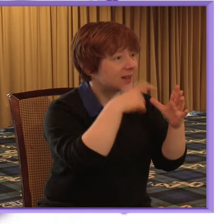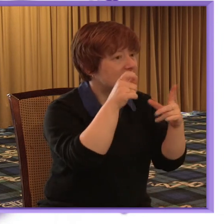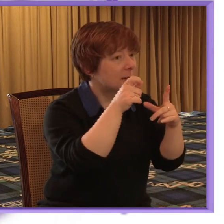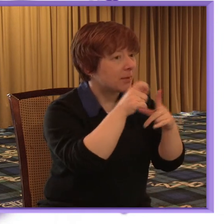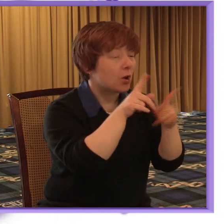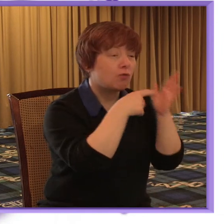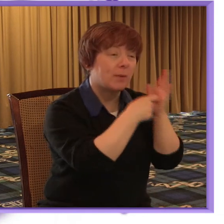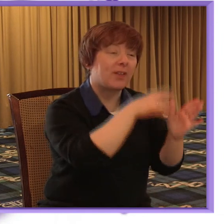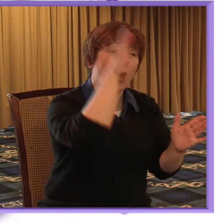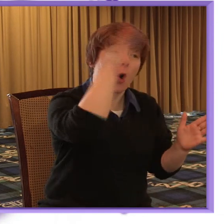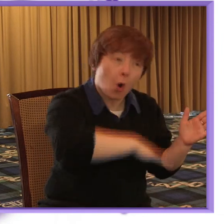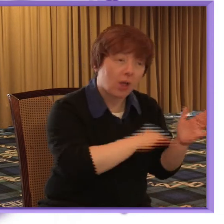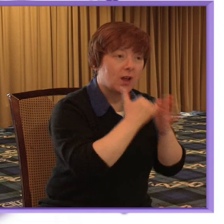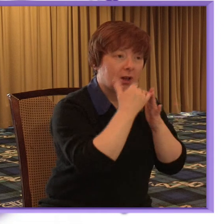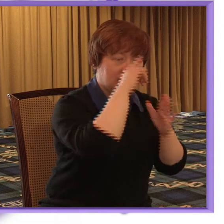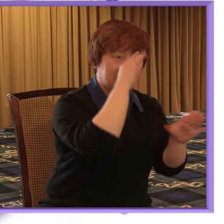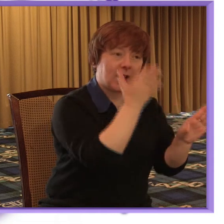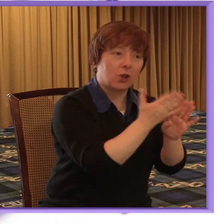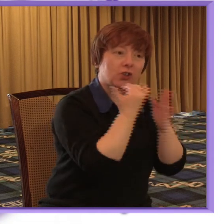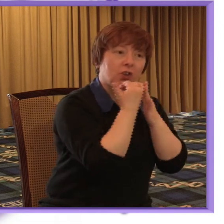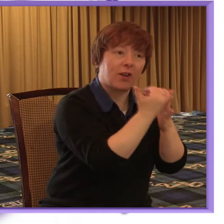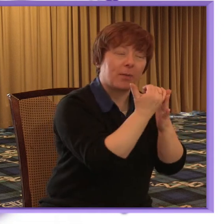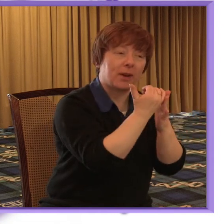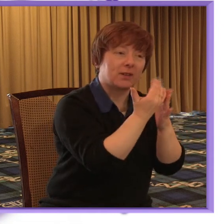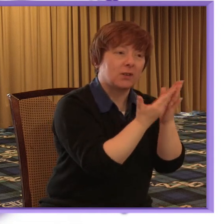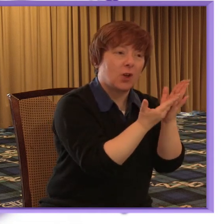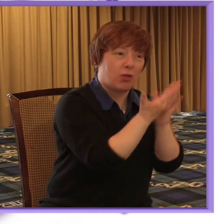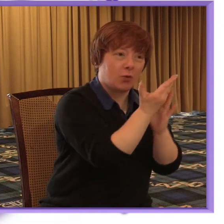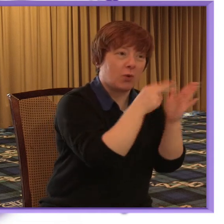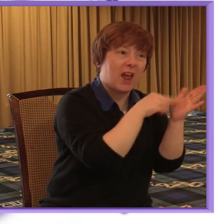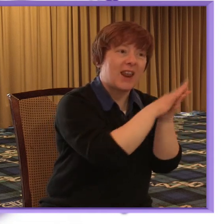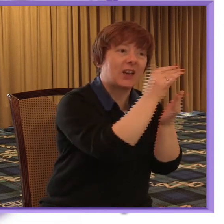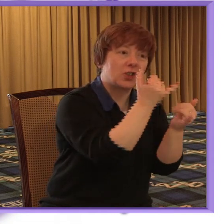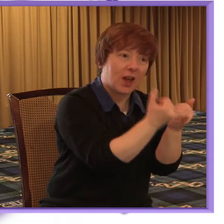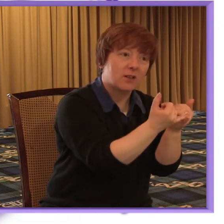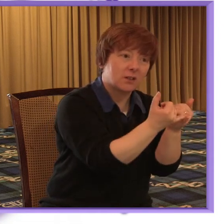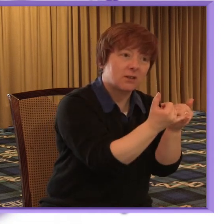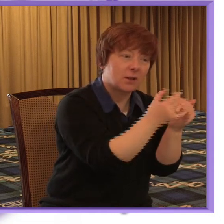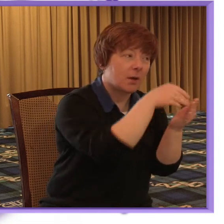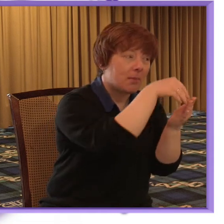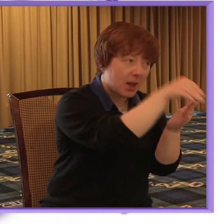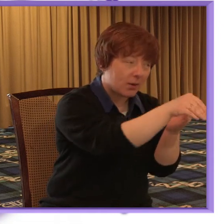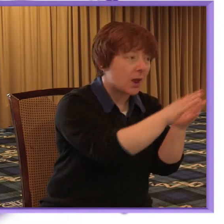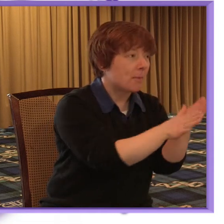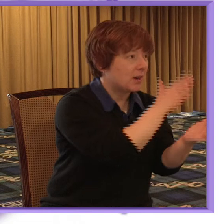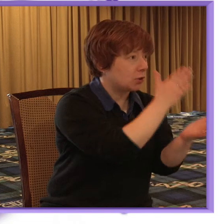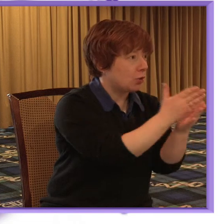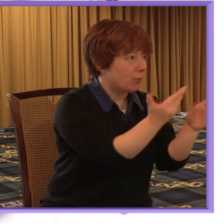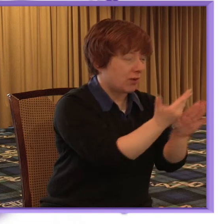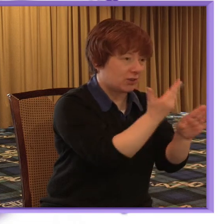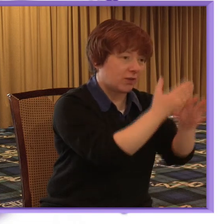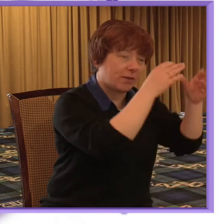psychological therapies provided and funded by the NHS and delivered by practitioners that have appropriate training and professional registration